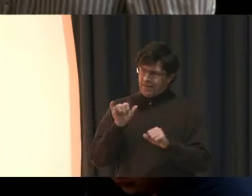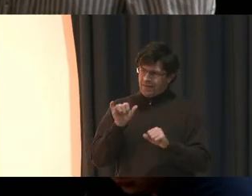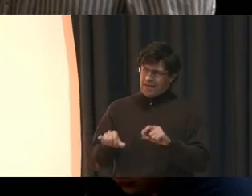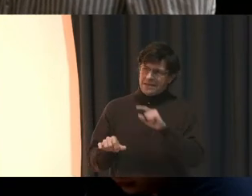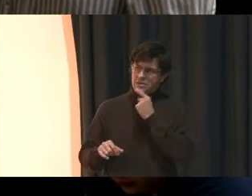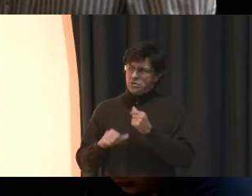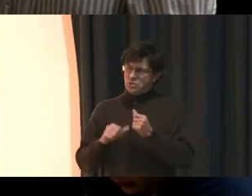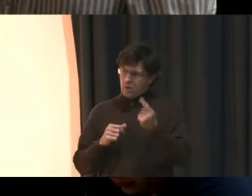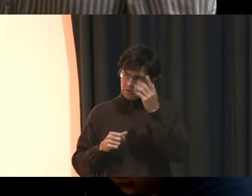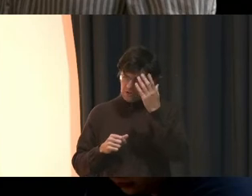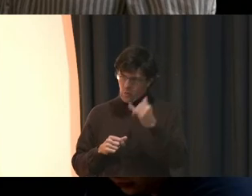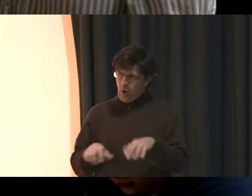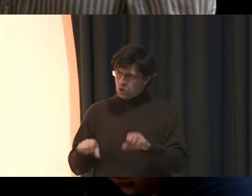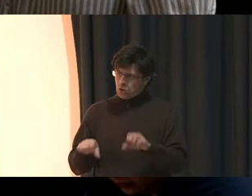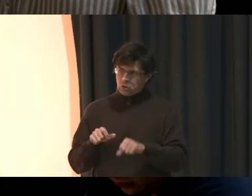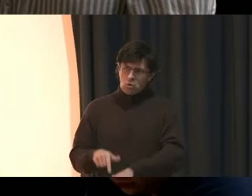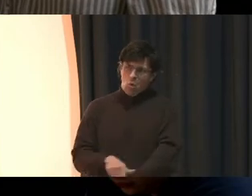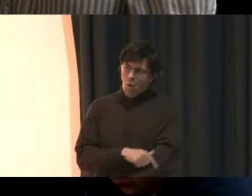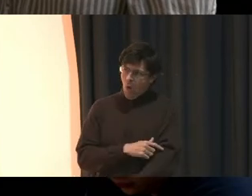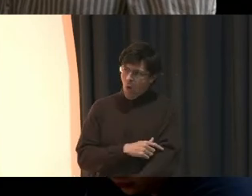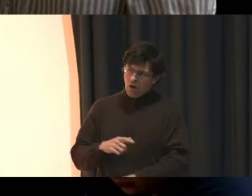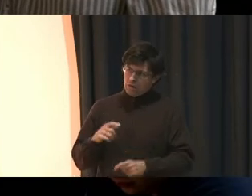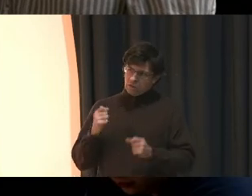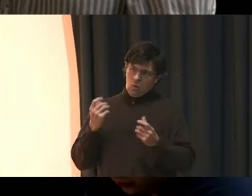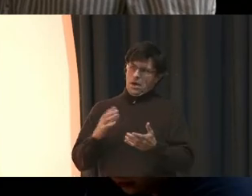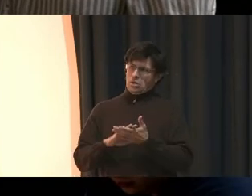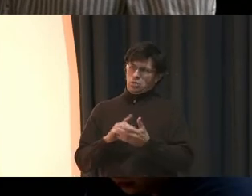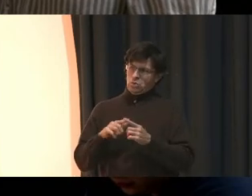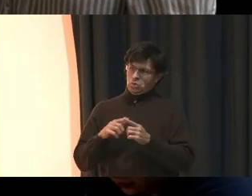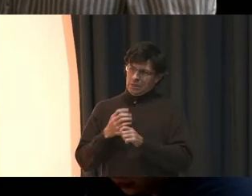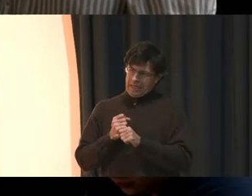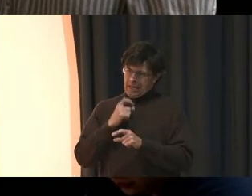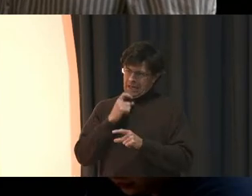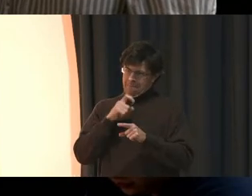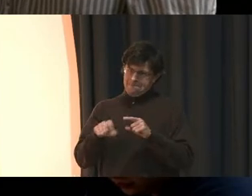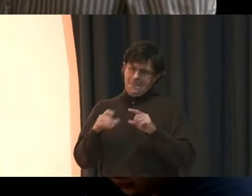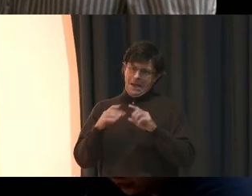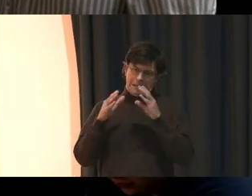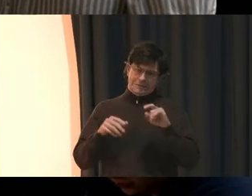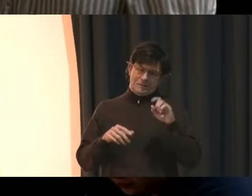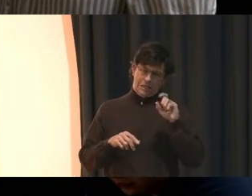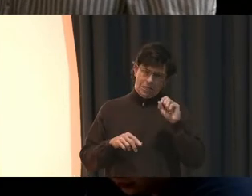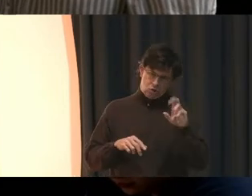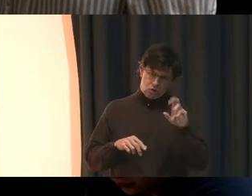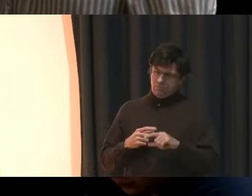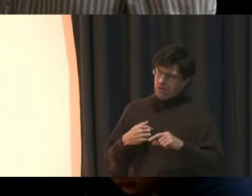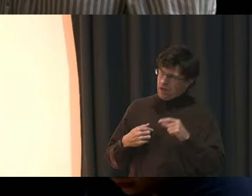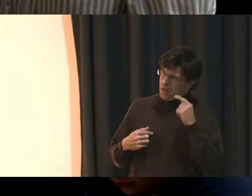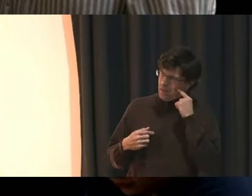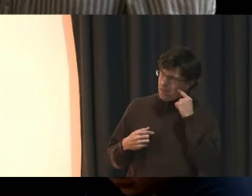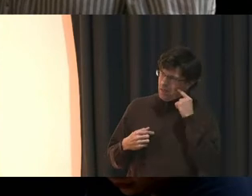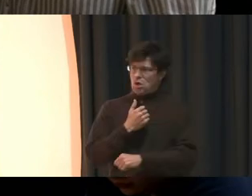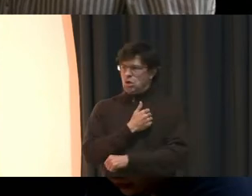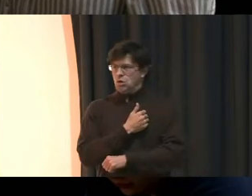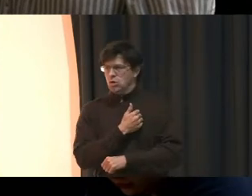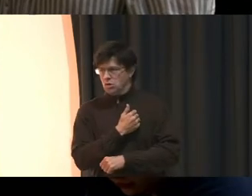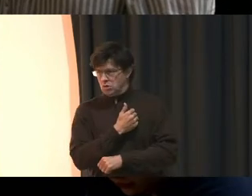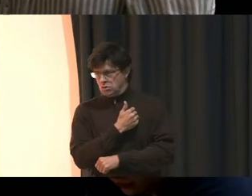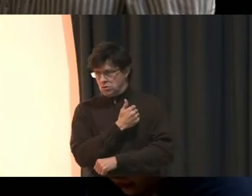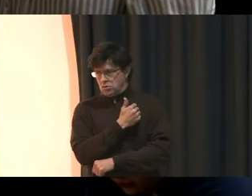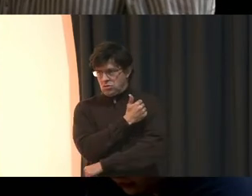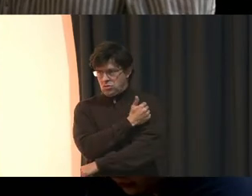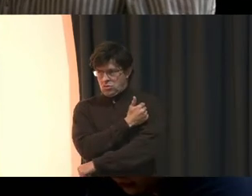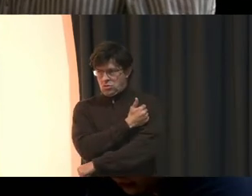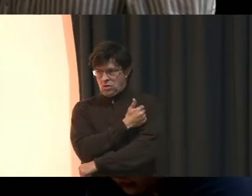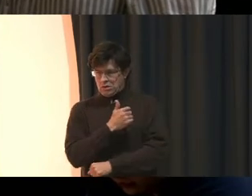don't understand why it took so long for so many schools to get metal detectors. But I think the drug sniffing dogs will work because it worked when I